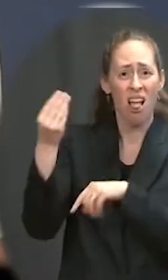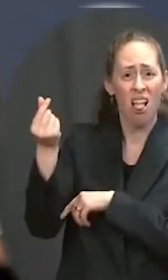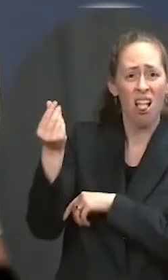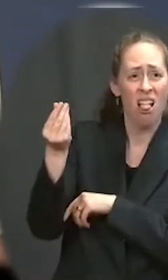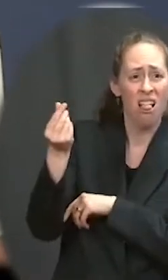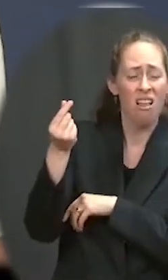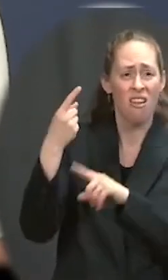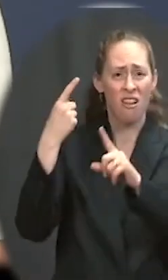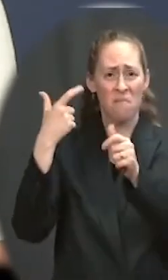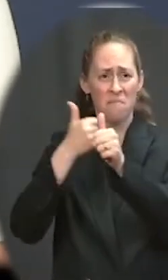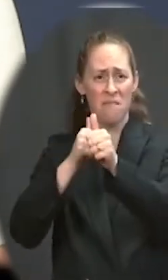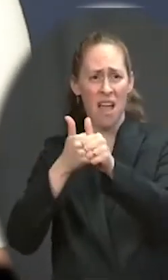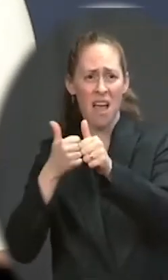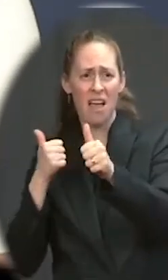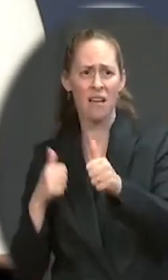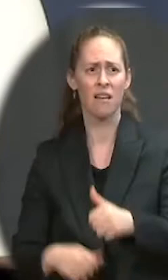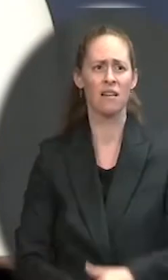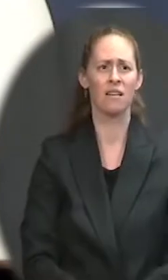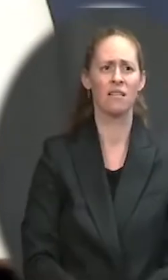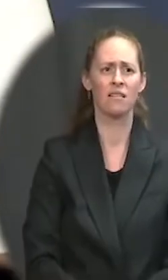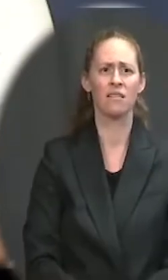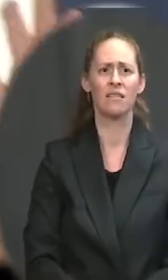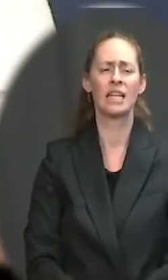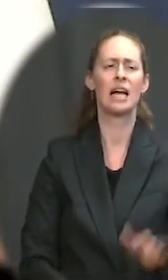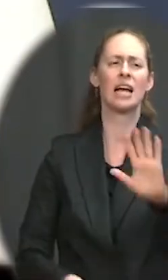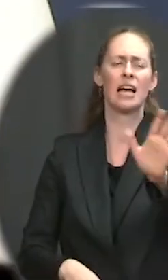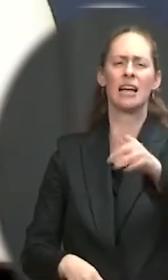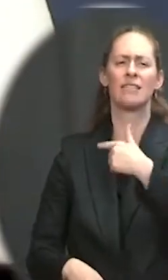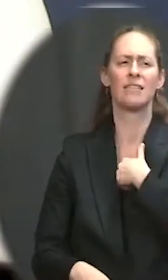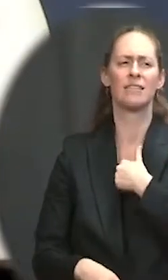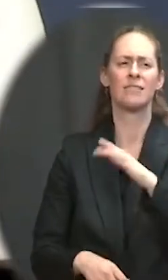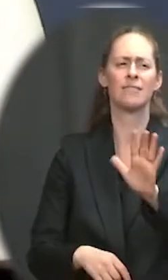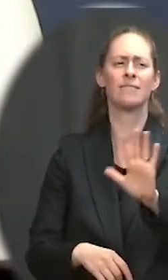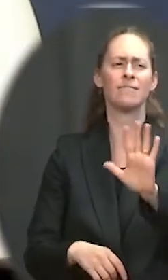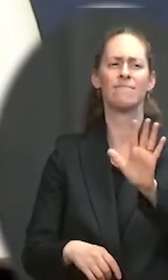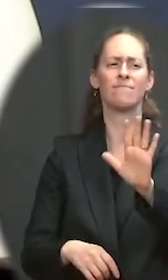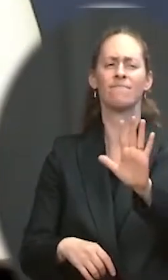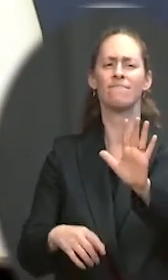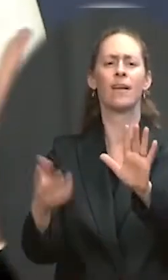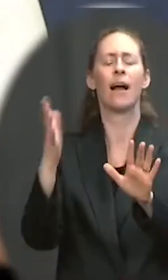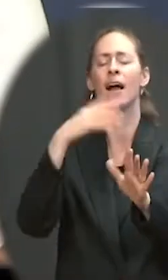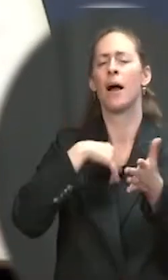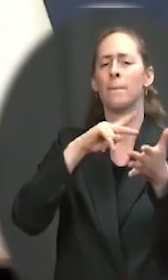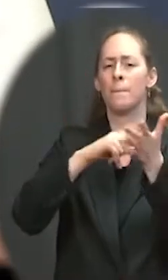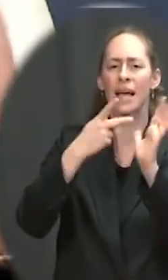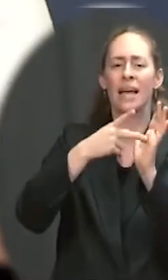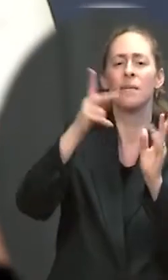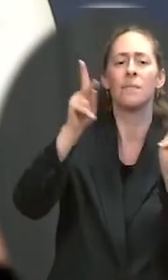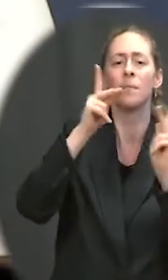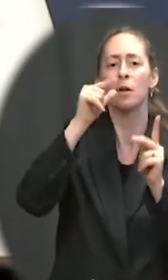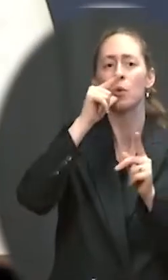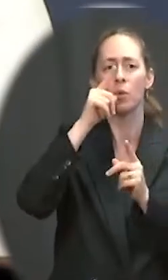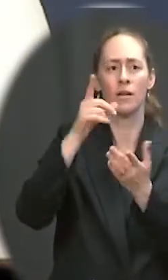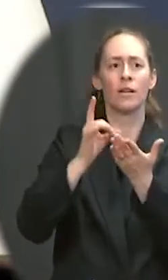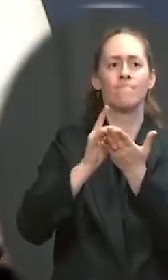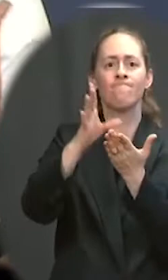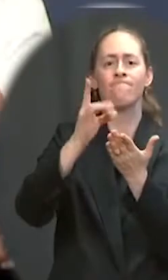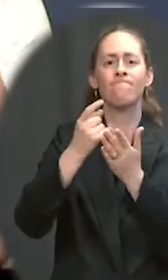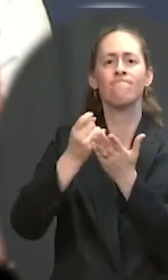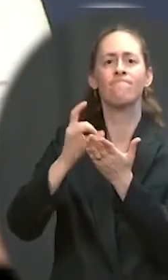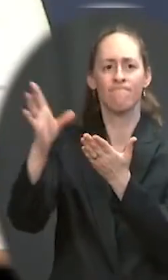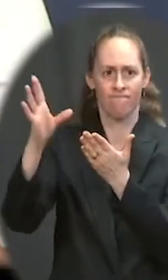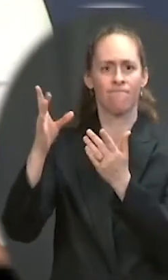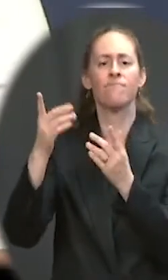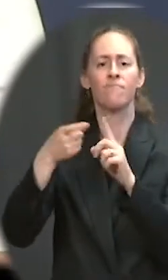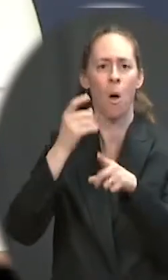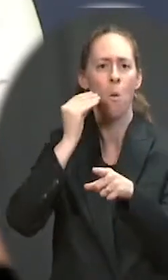fewer evictions filed during 2020 than would be expected due to the eviction moratorium. So it clearly hasn't had a huge benefit. But we